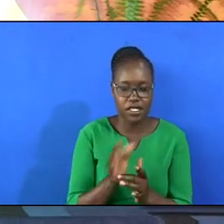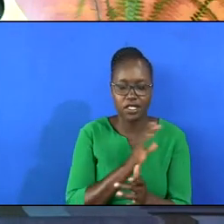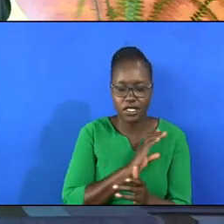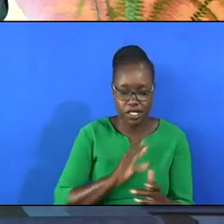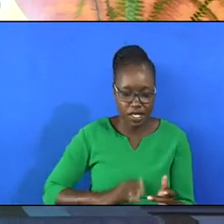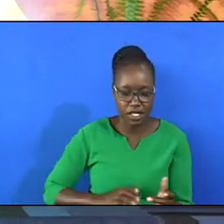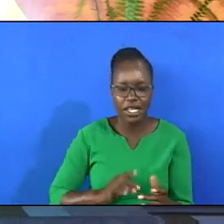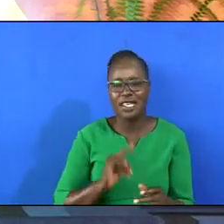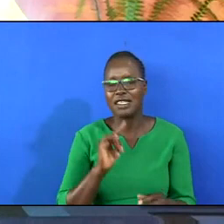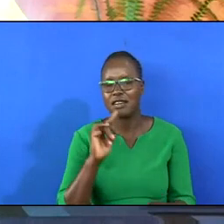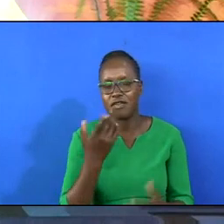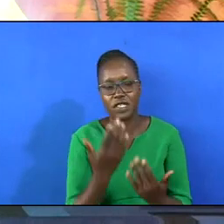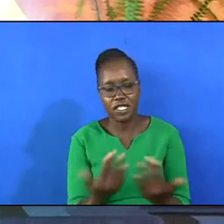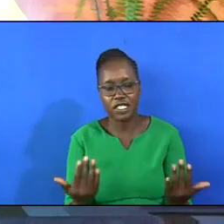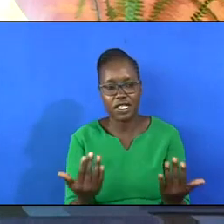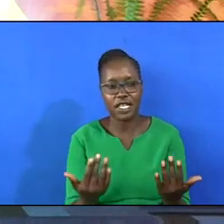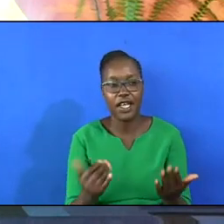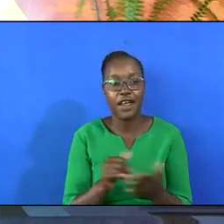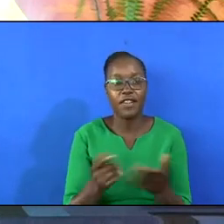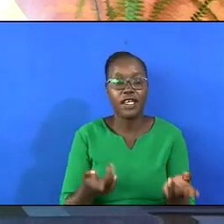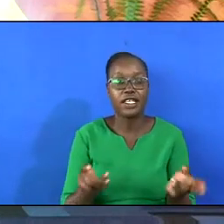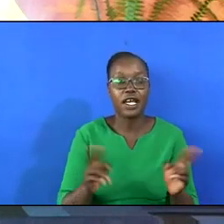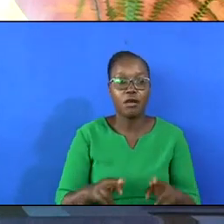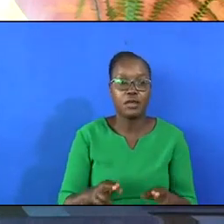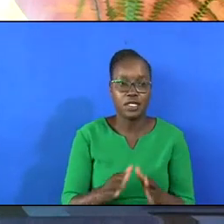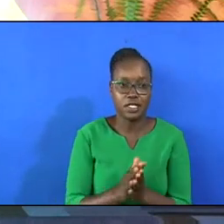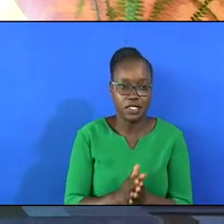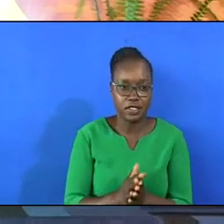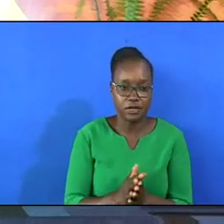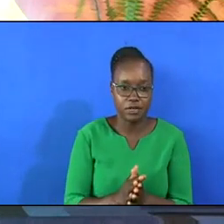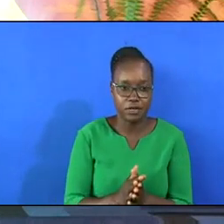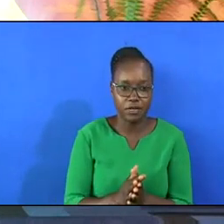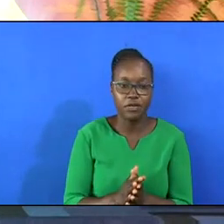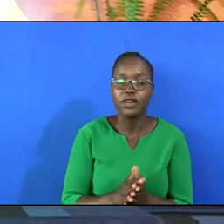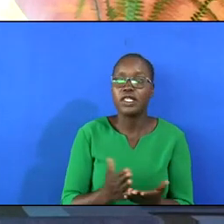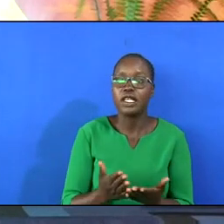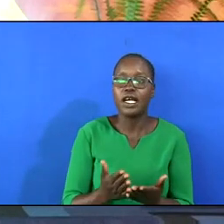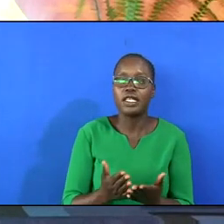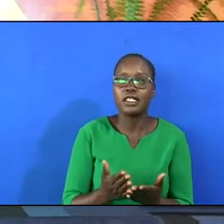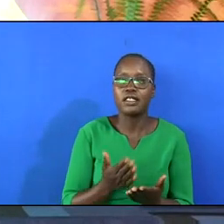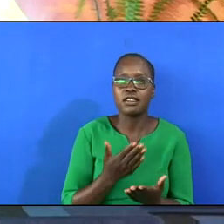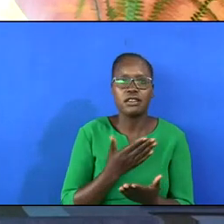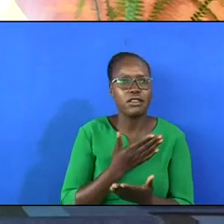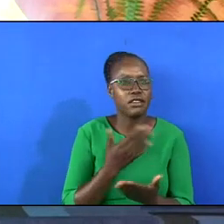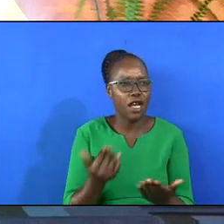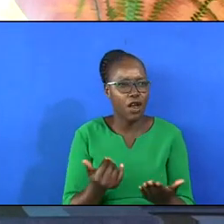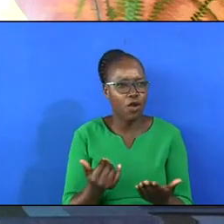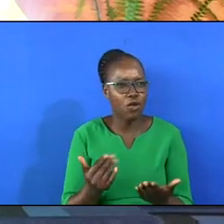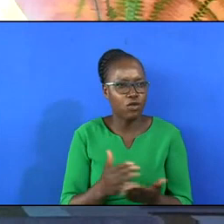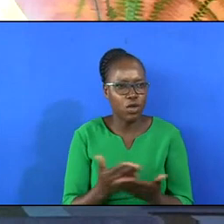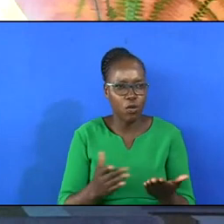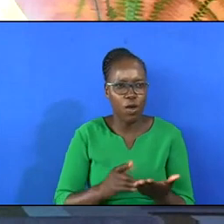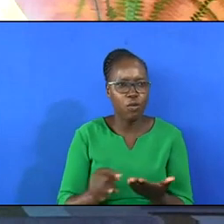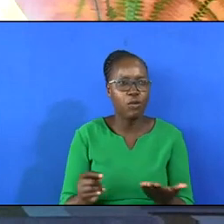That's the first thing that comes to a believer. And I want to speak to somebody somewhere